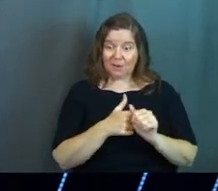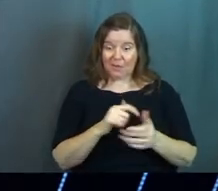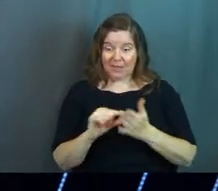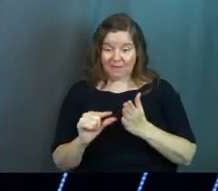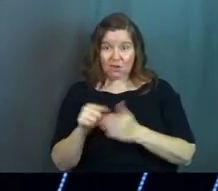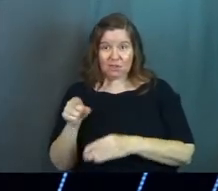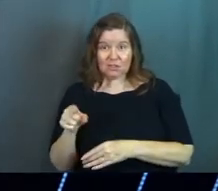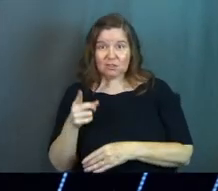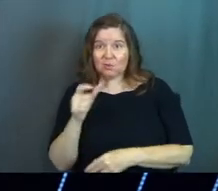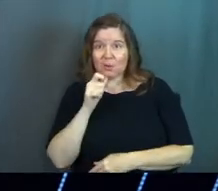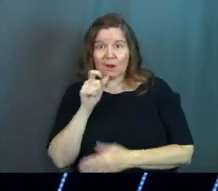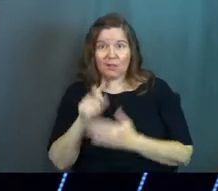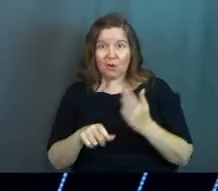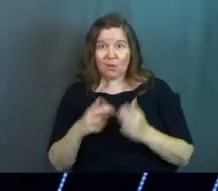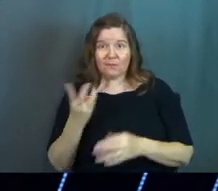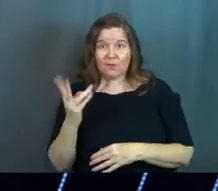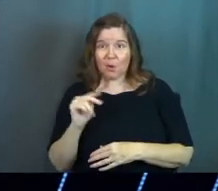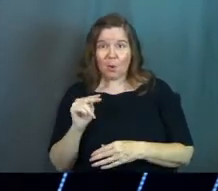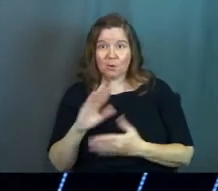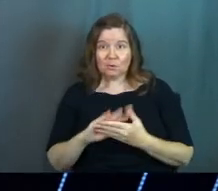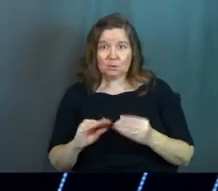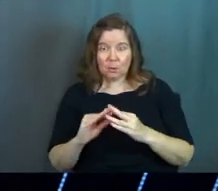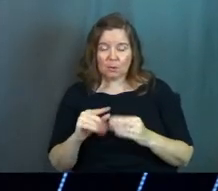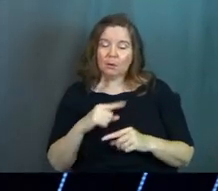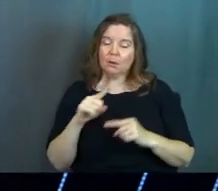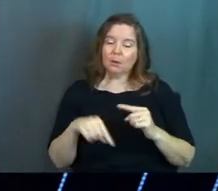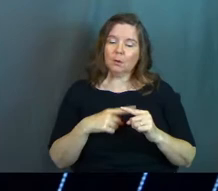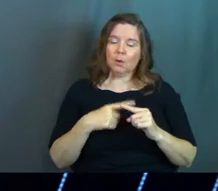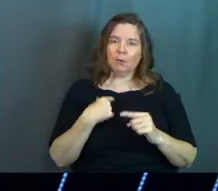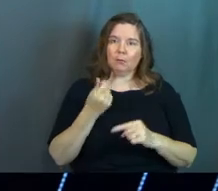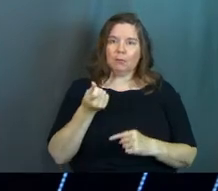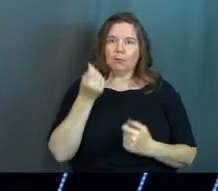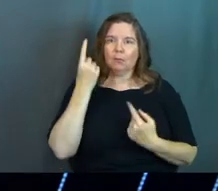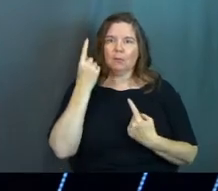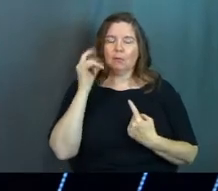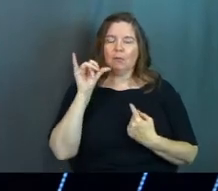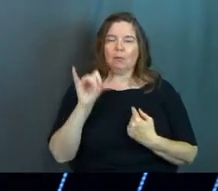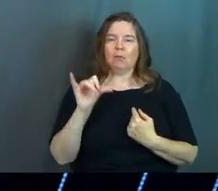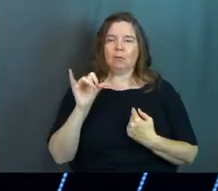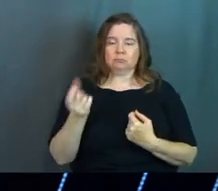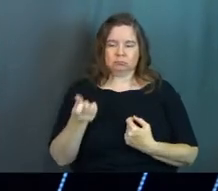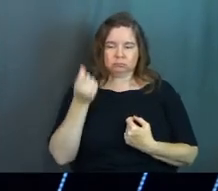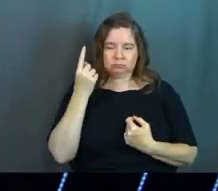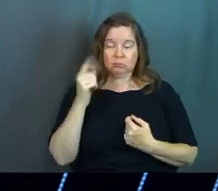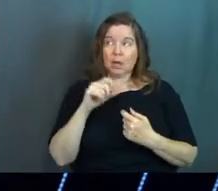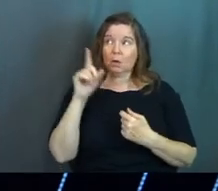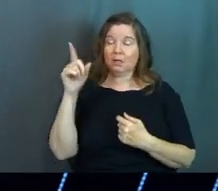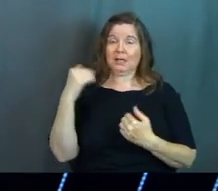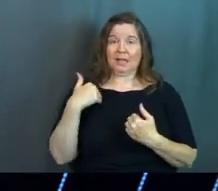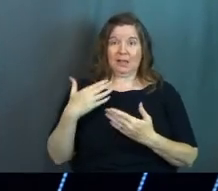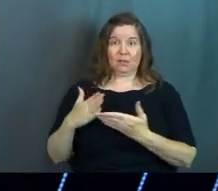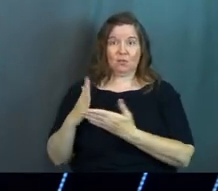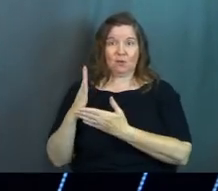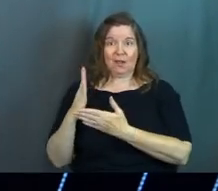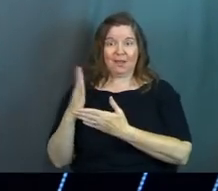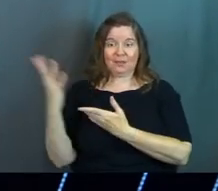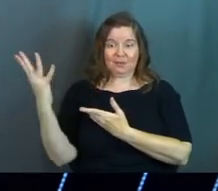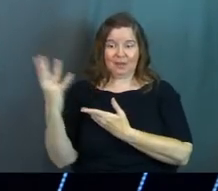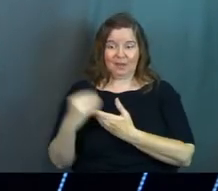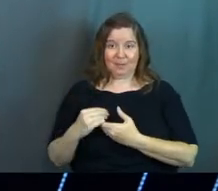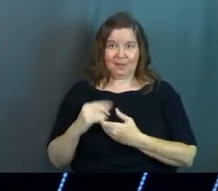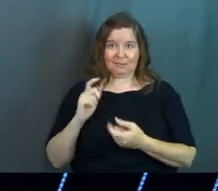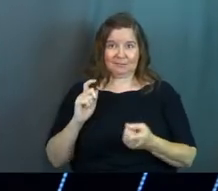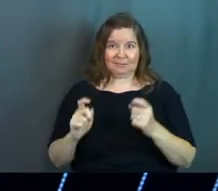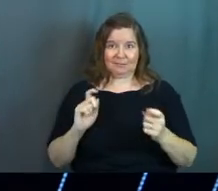to that verse, you are not the author of your own story. And once you understand that, you understand how he has the right to come